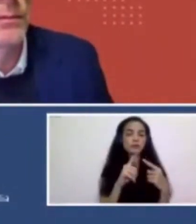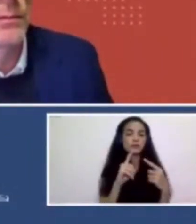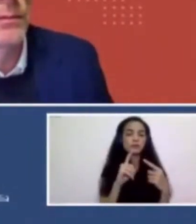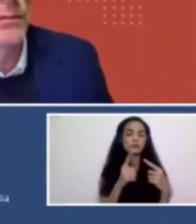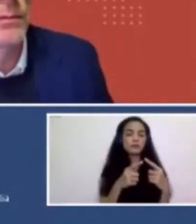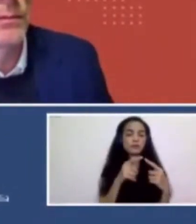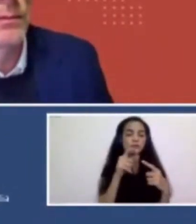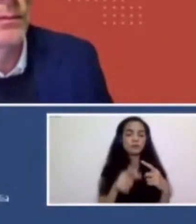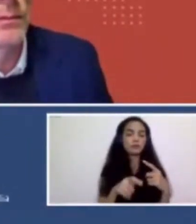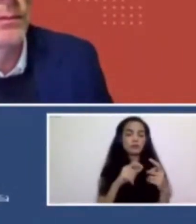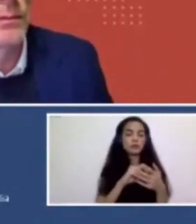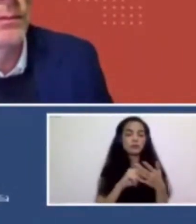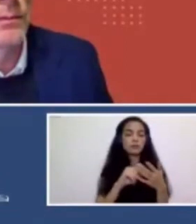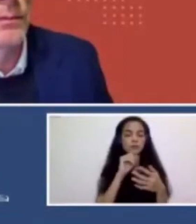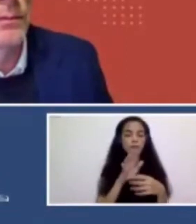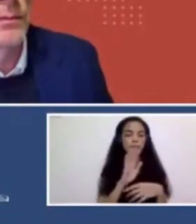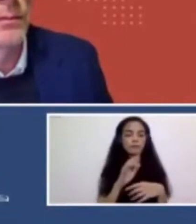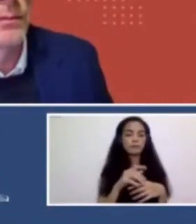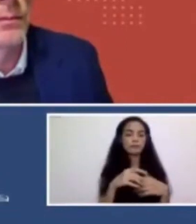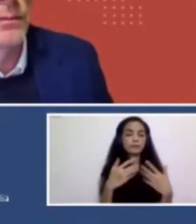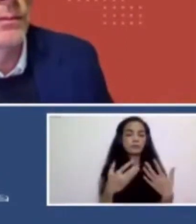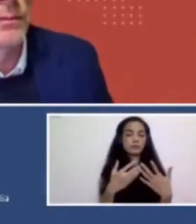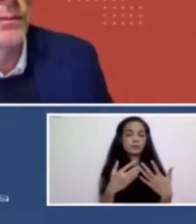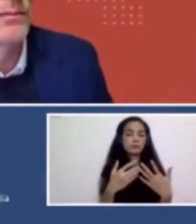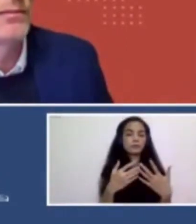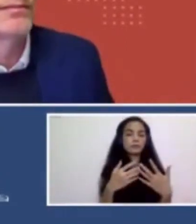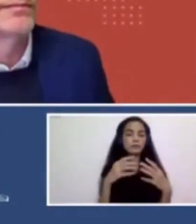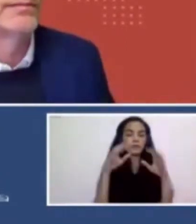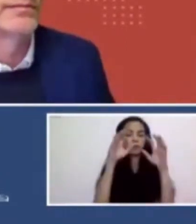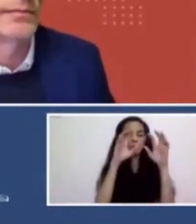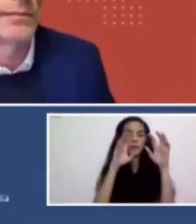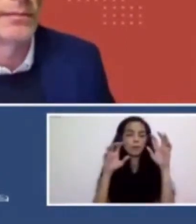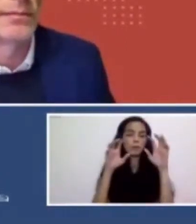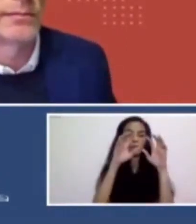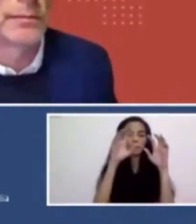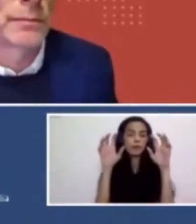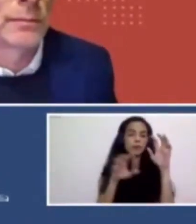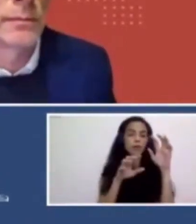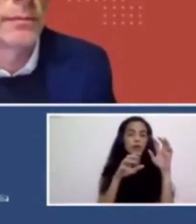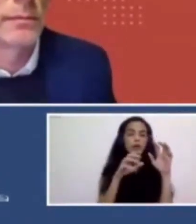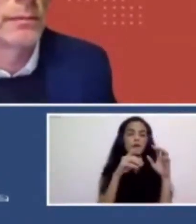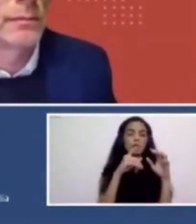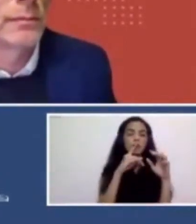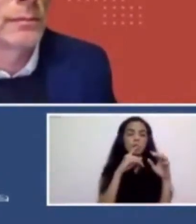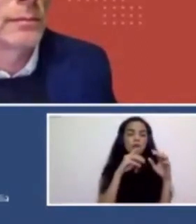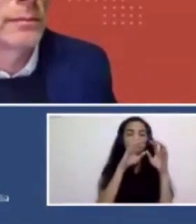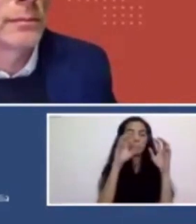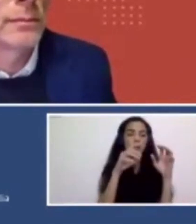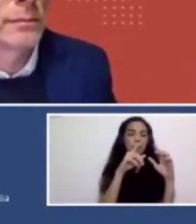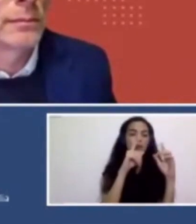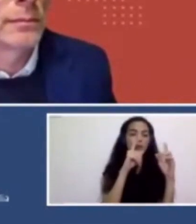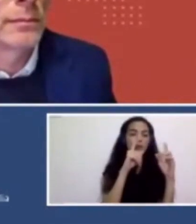attendee about how the map, uh, built the relationship with the stakeholders, particular, in particular